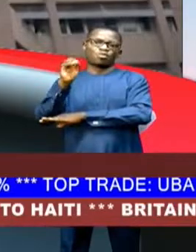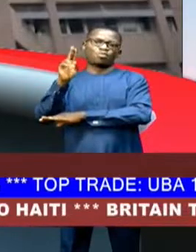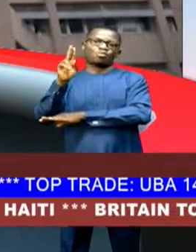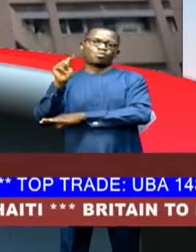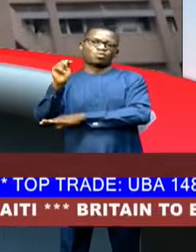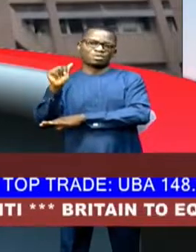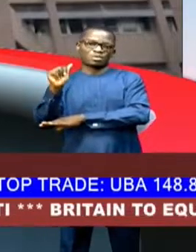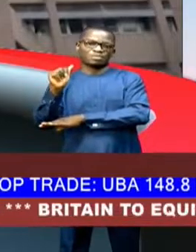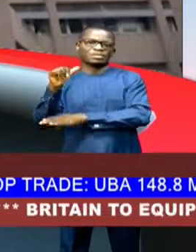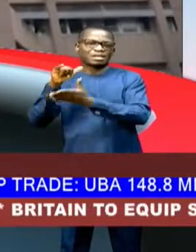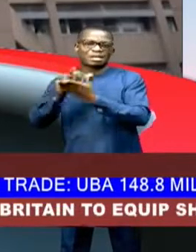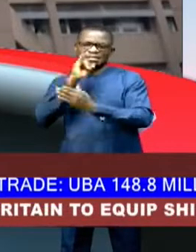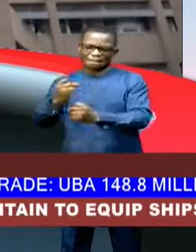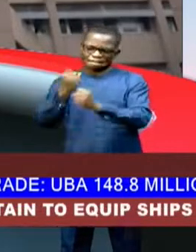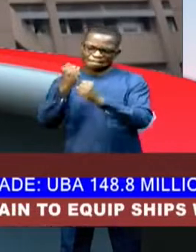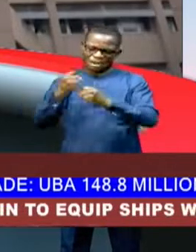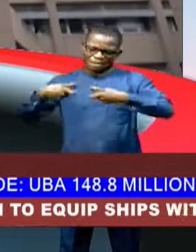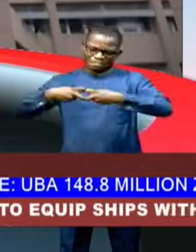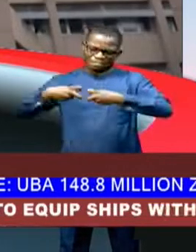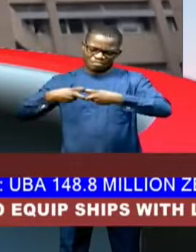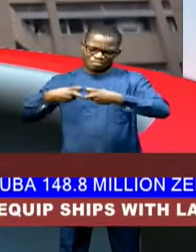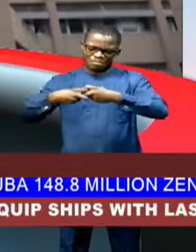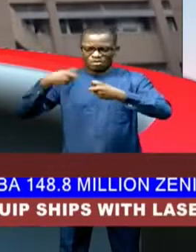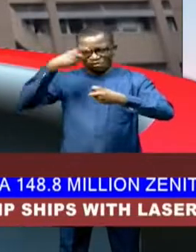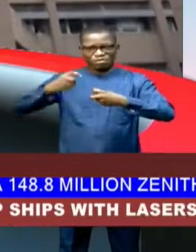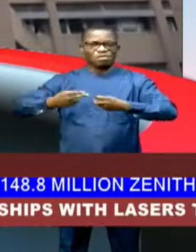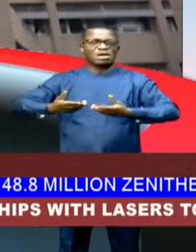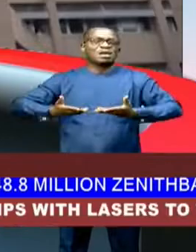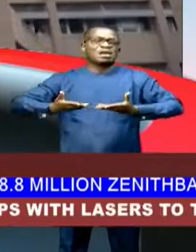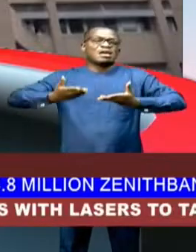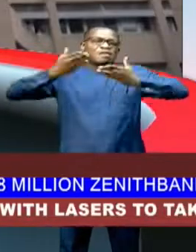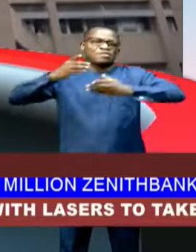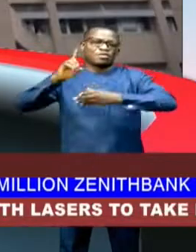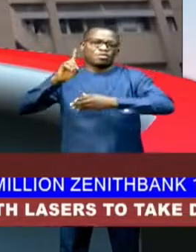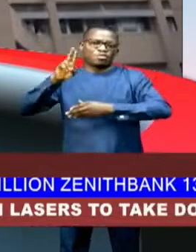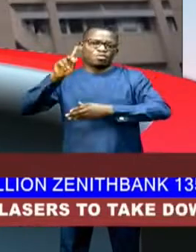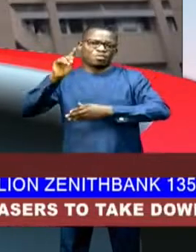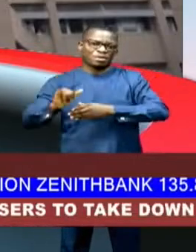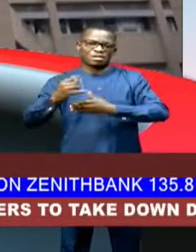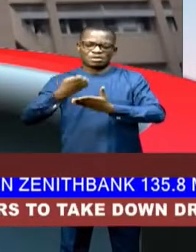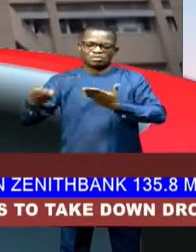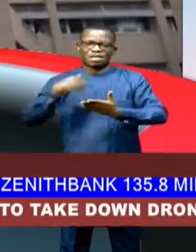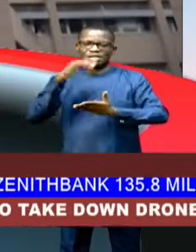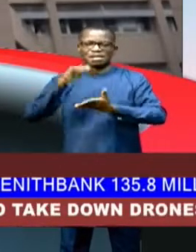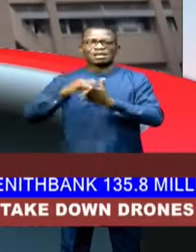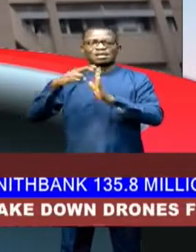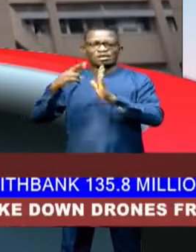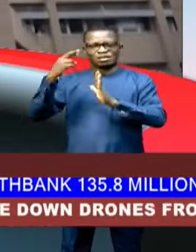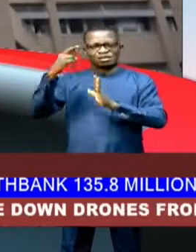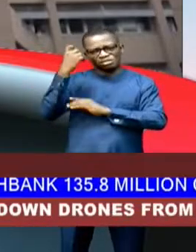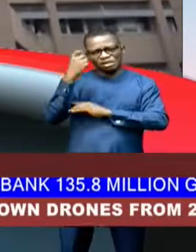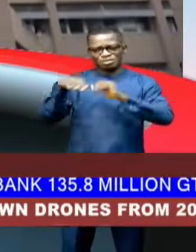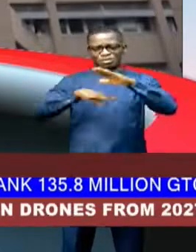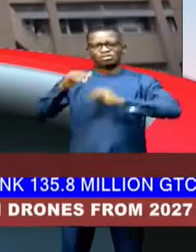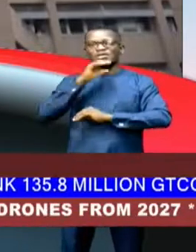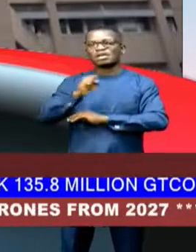serves as a power source for heavy-duty equipment. Jonathan Omajali reports that the suspects are between the ages of